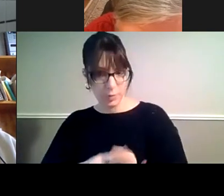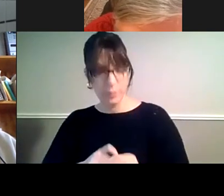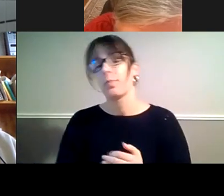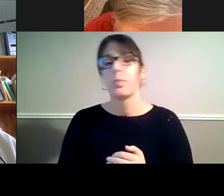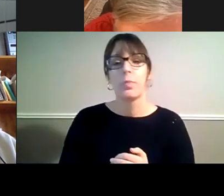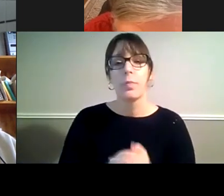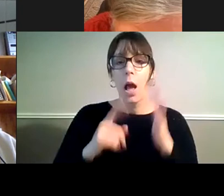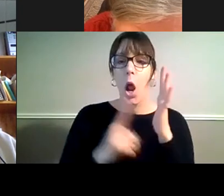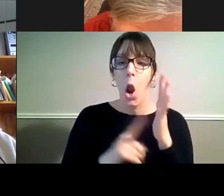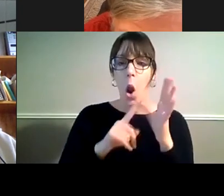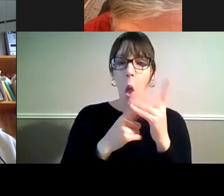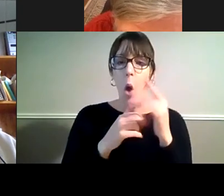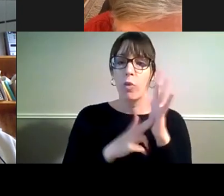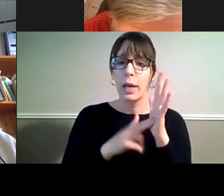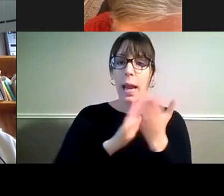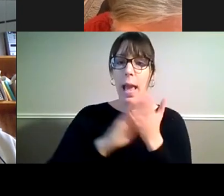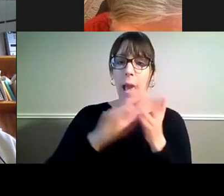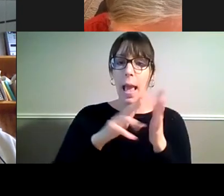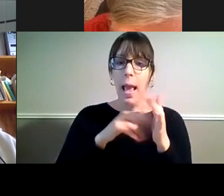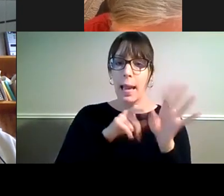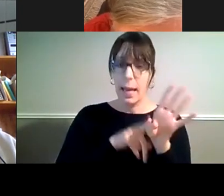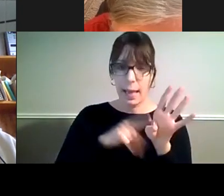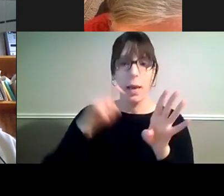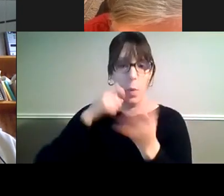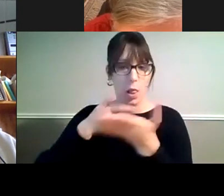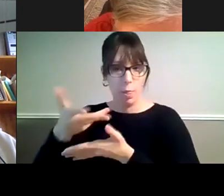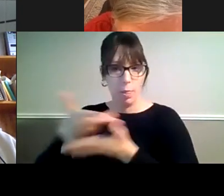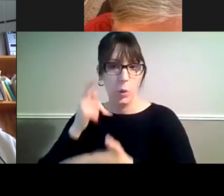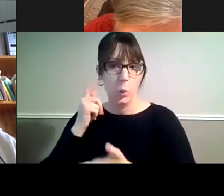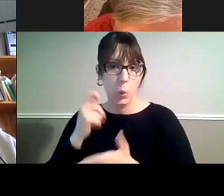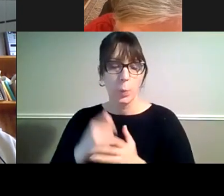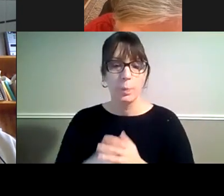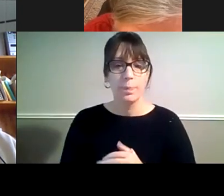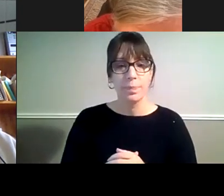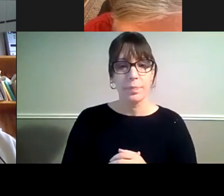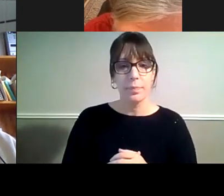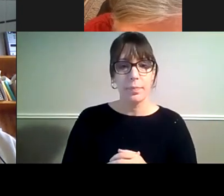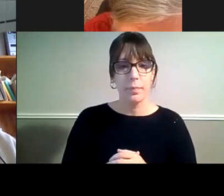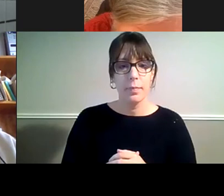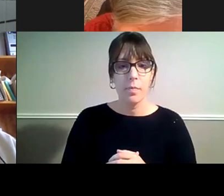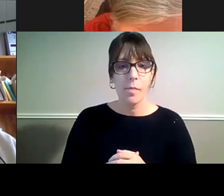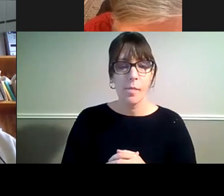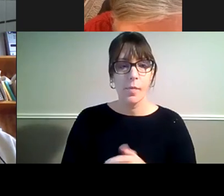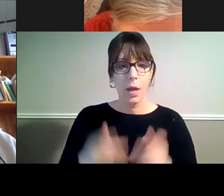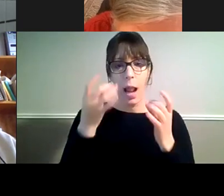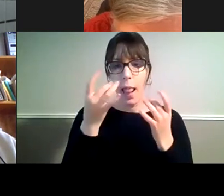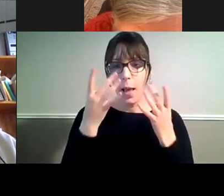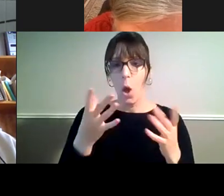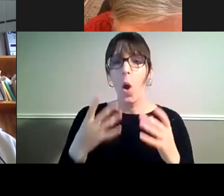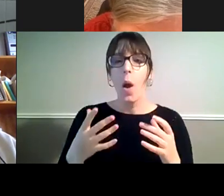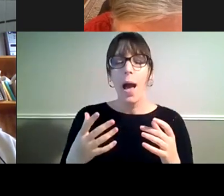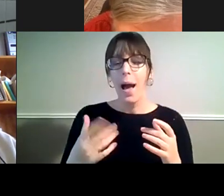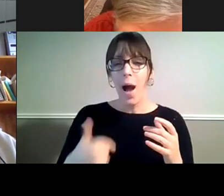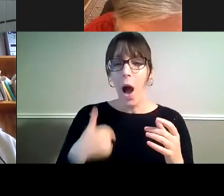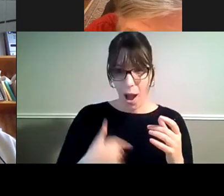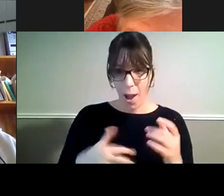which I'll do in a few moments, but I'm not actually picking up your messages because I can't listen to two things at